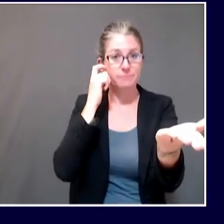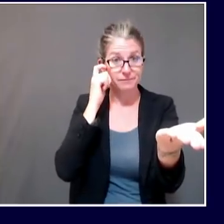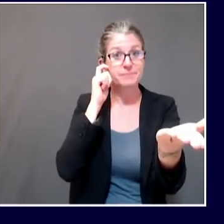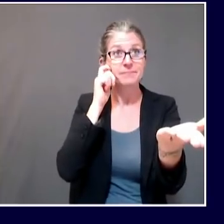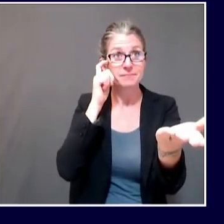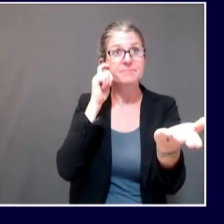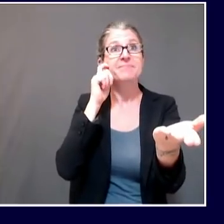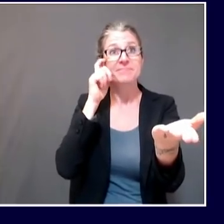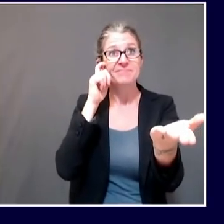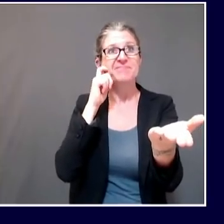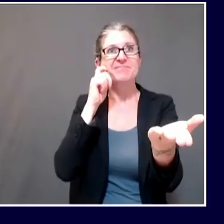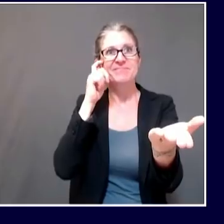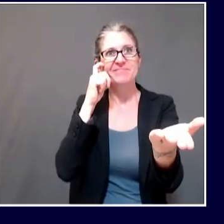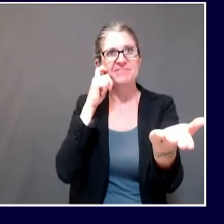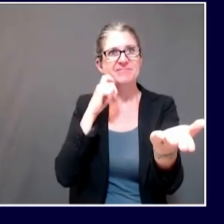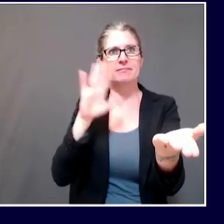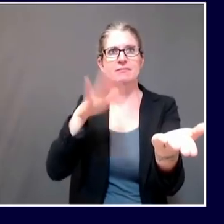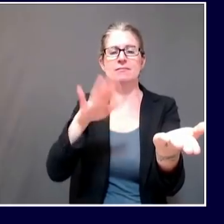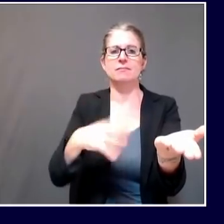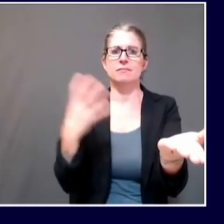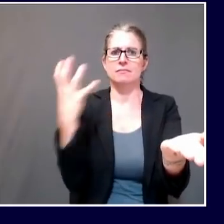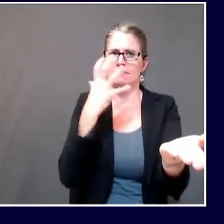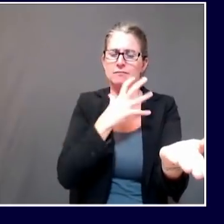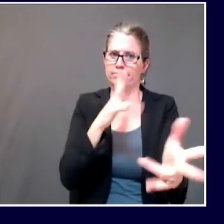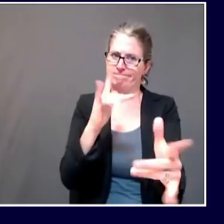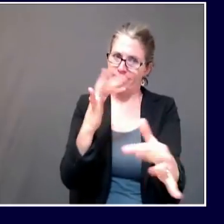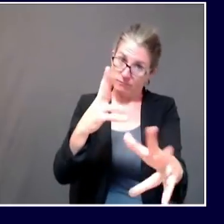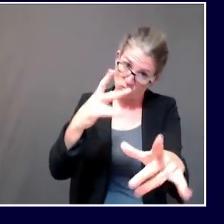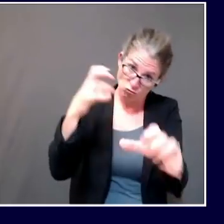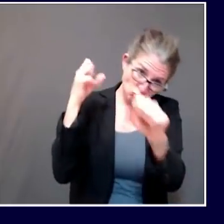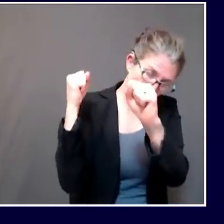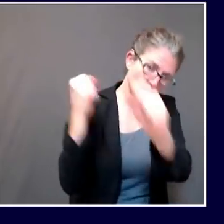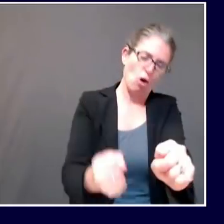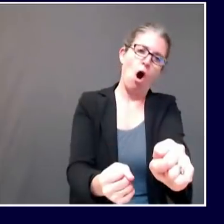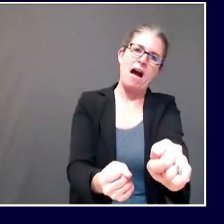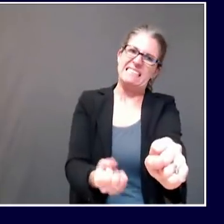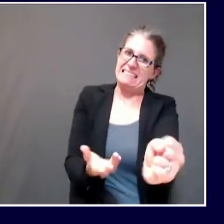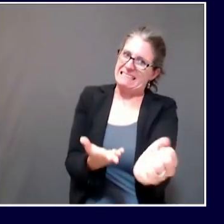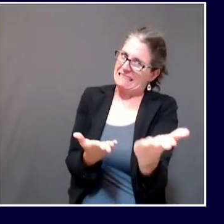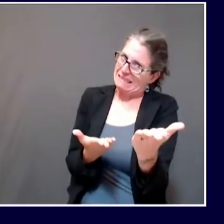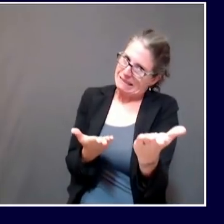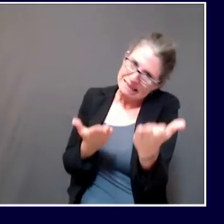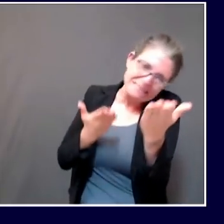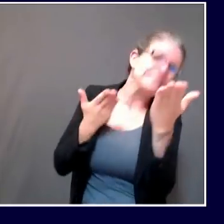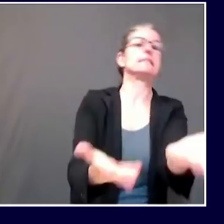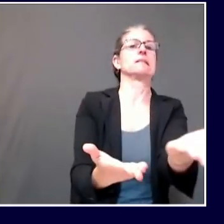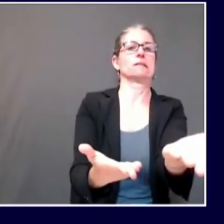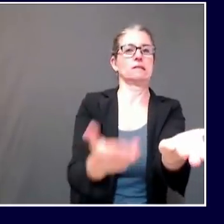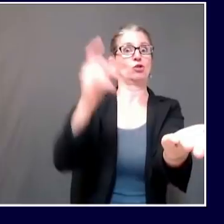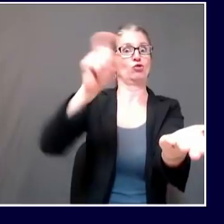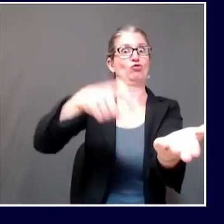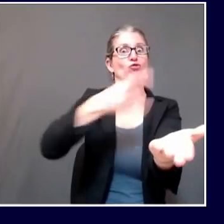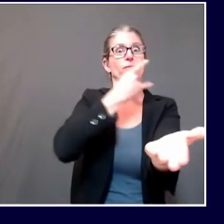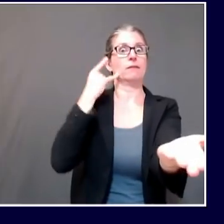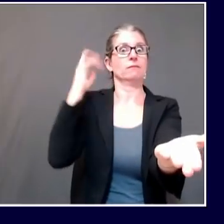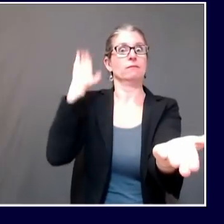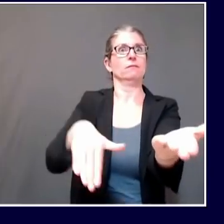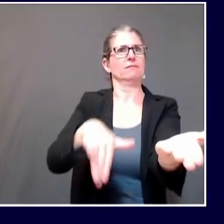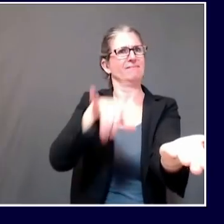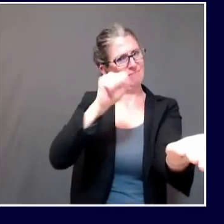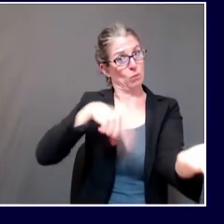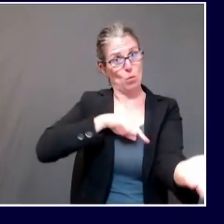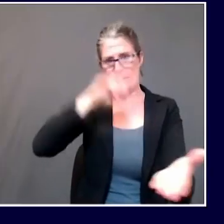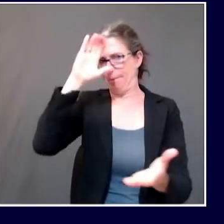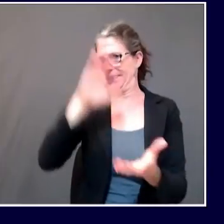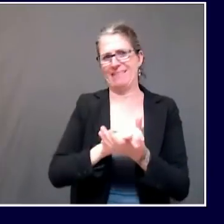public health recommendation. So in that sense, yes, we absolutely believe that it's the right thing to do for public health